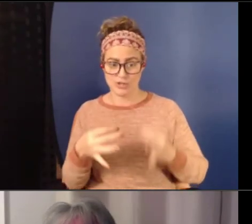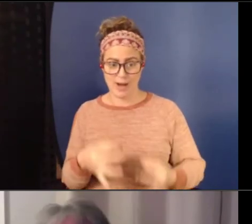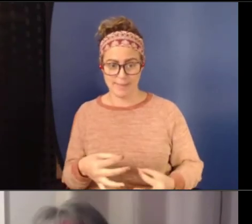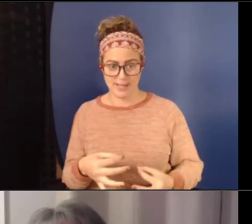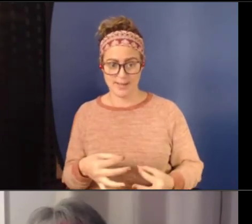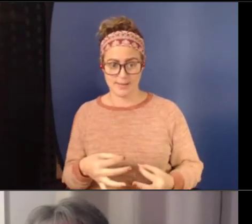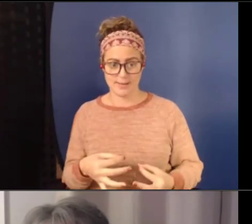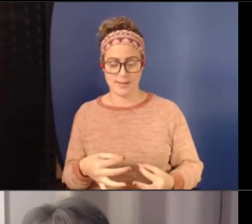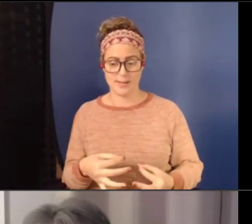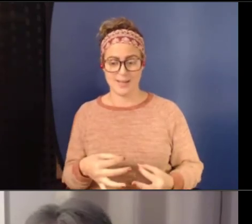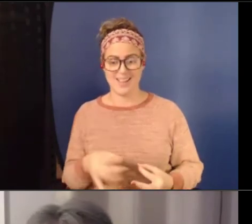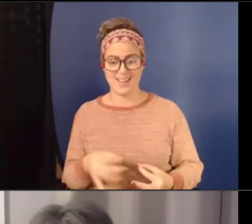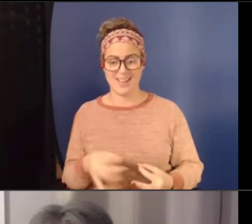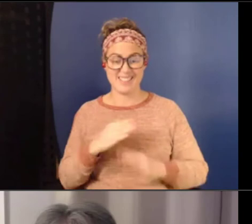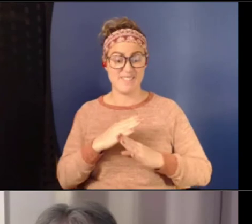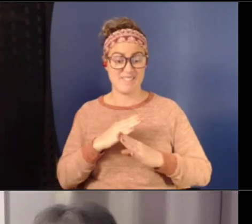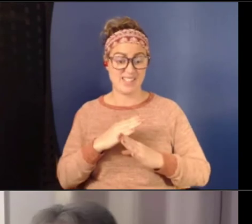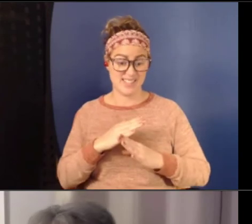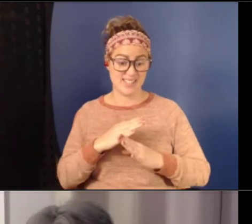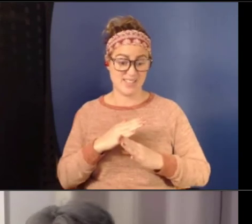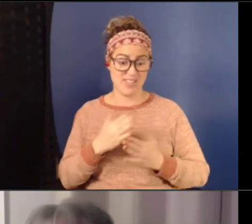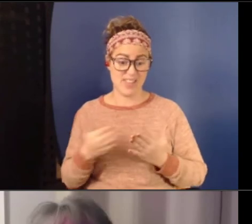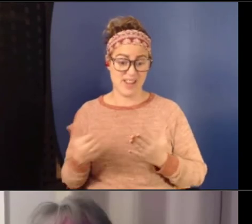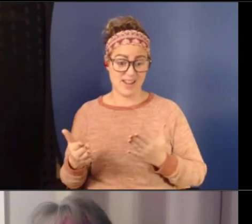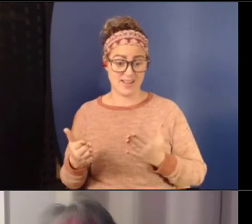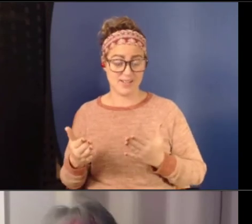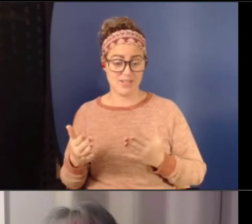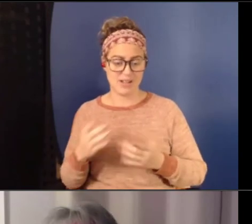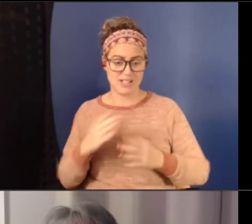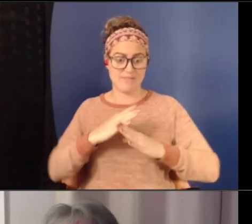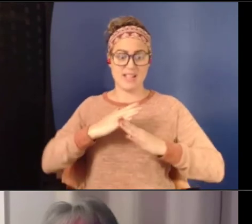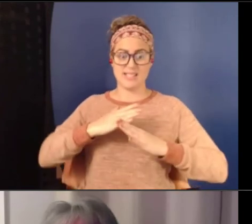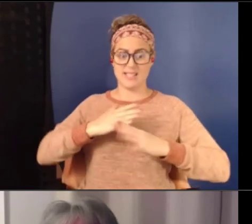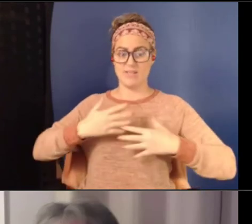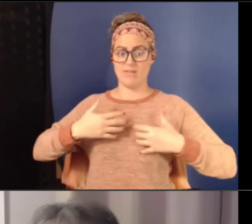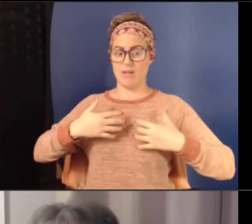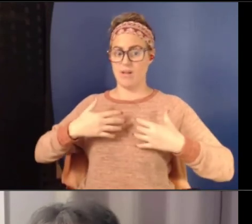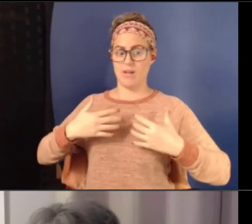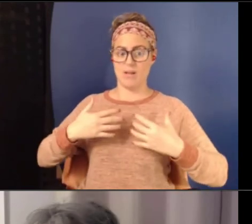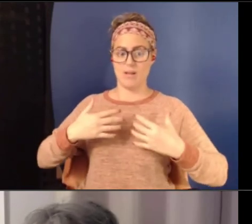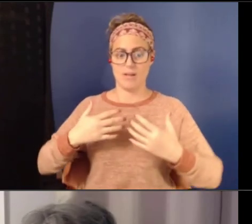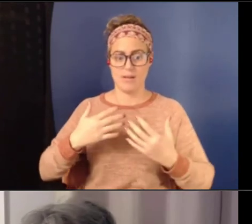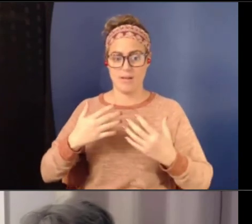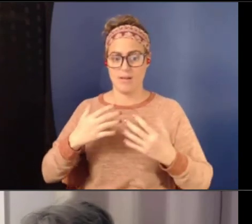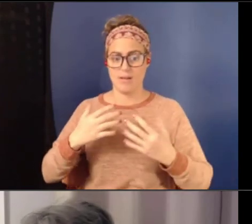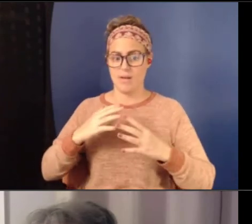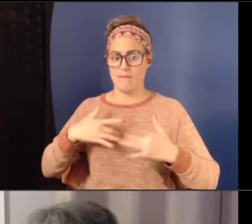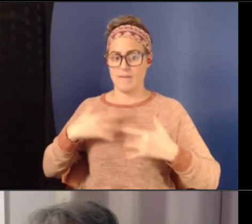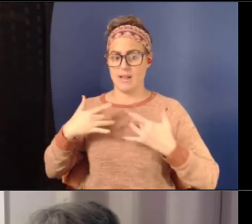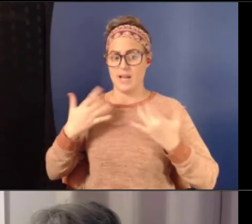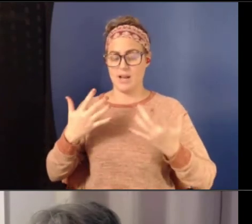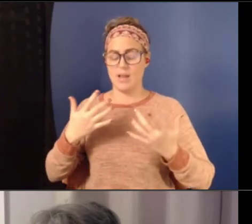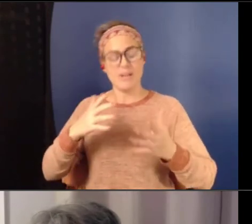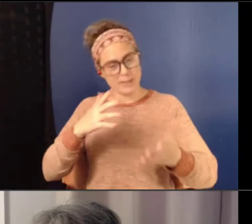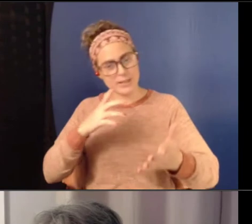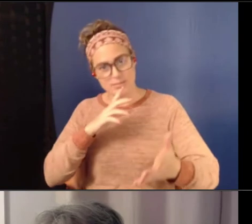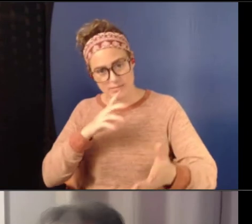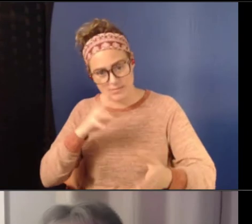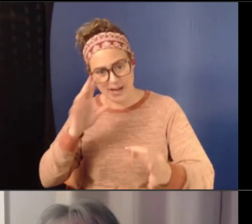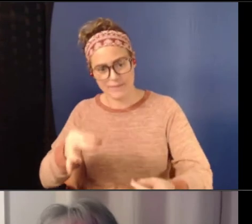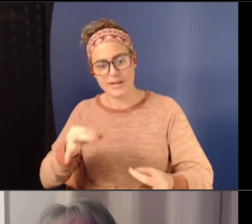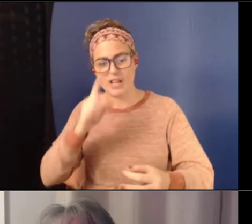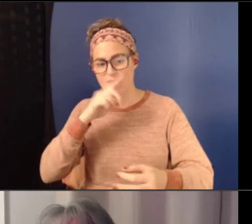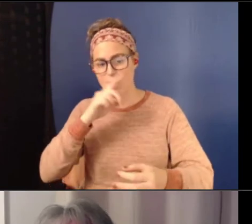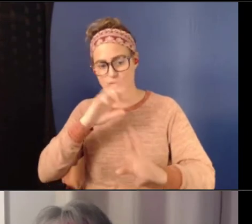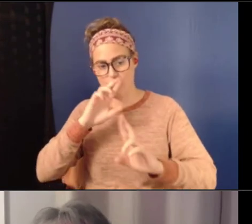there's a defensiveness and certainly there are cases, uh, of false reporting, um, that